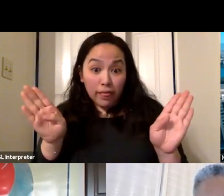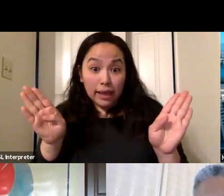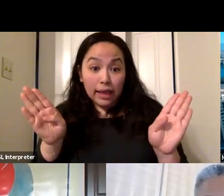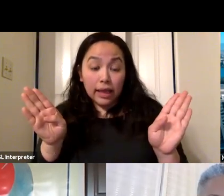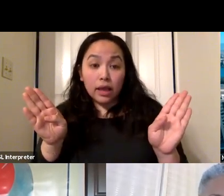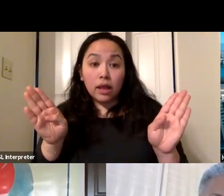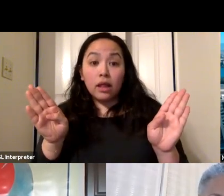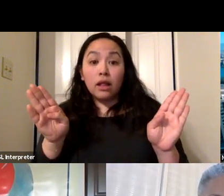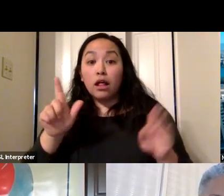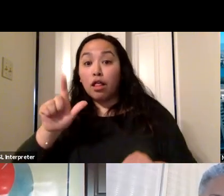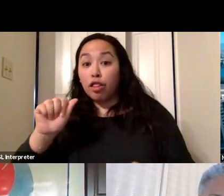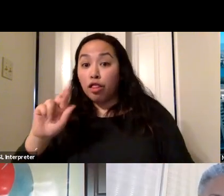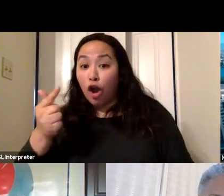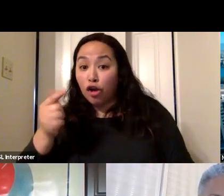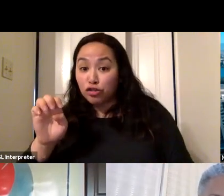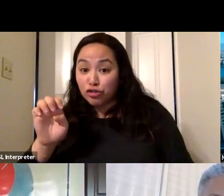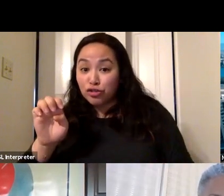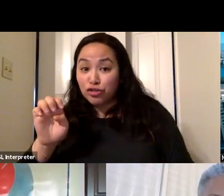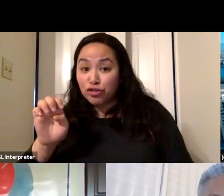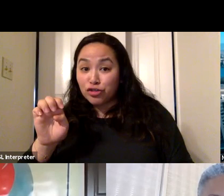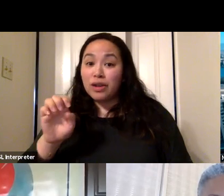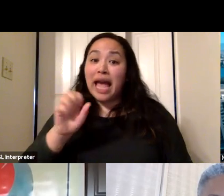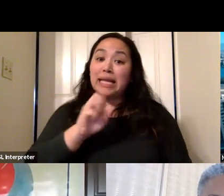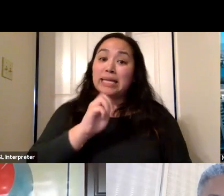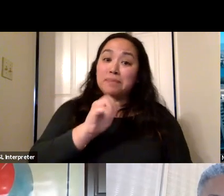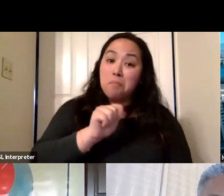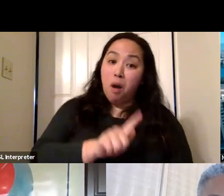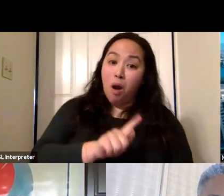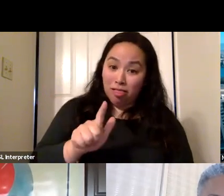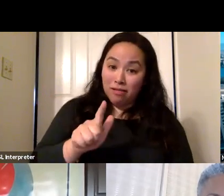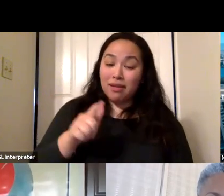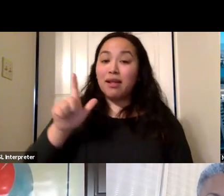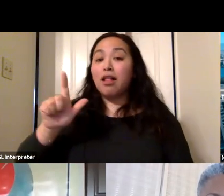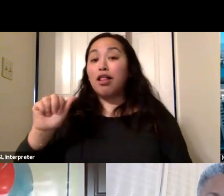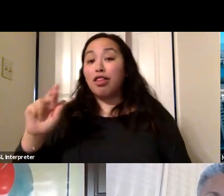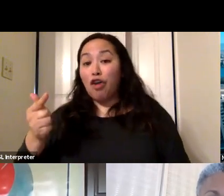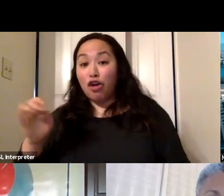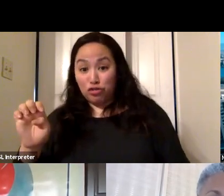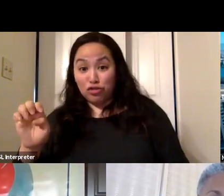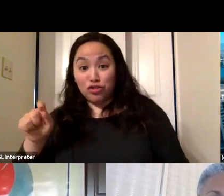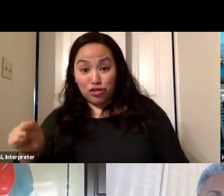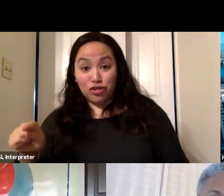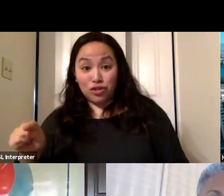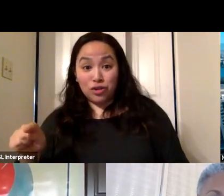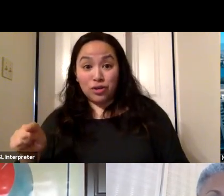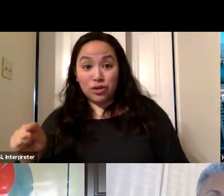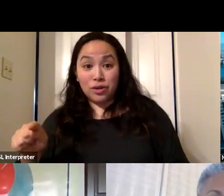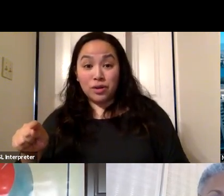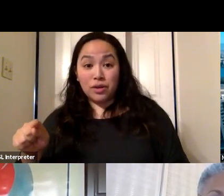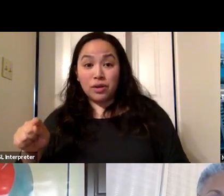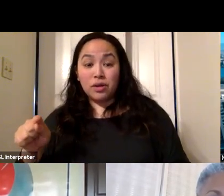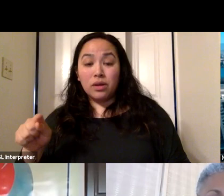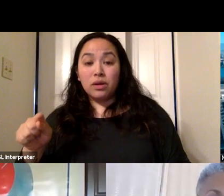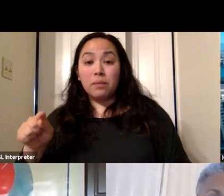large gatherings, they have large gatherings and small gatherings and large gatherings, which is where you'd want to, for example,